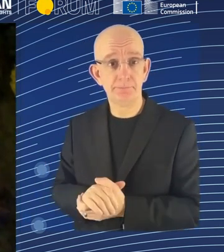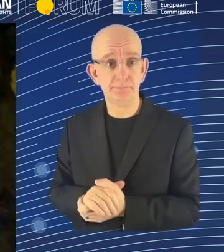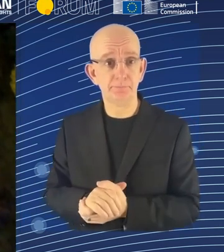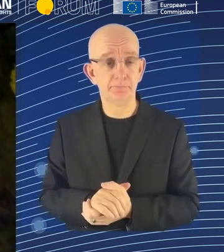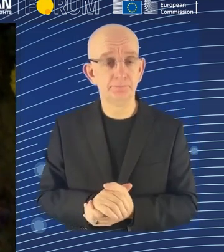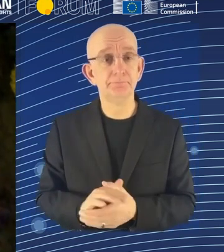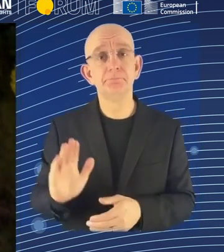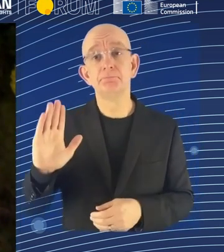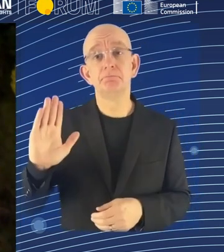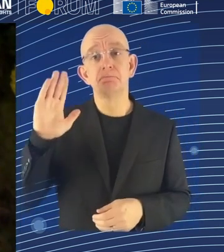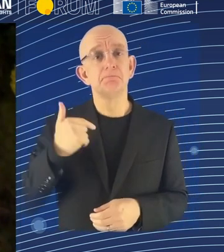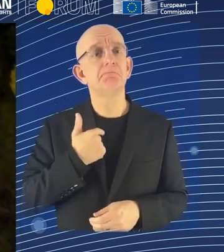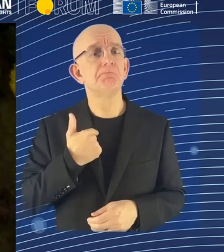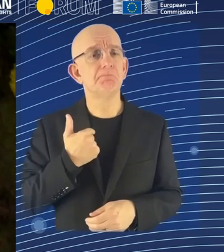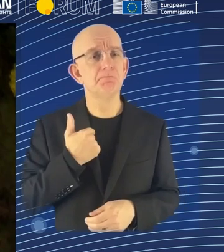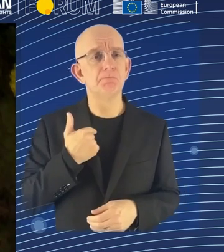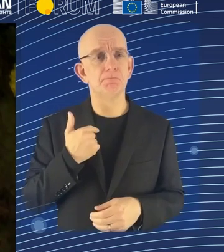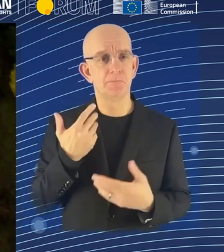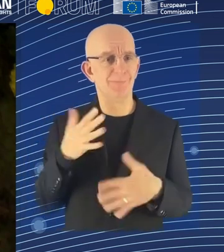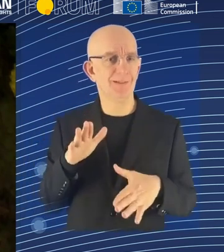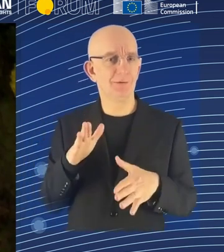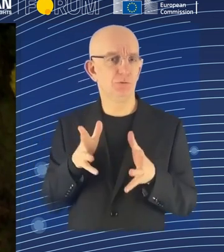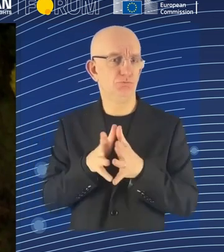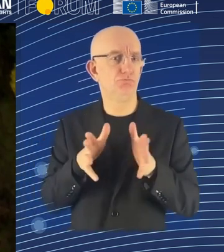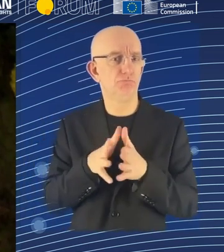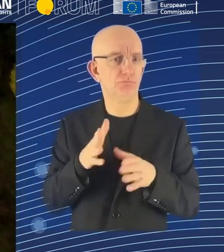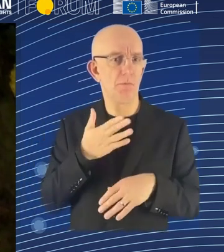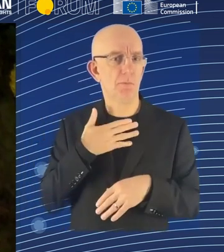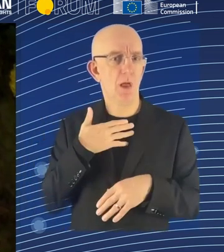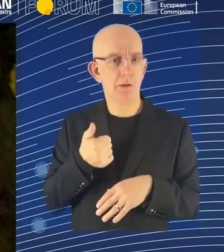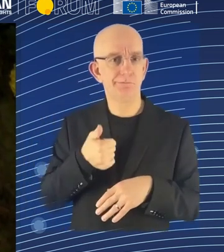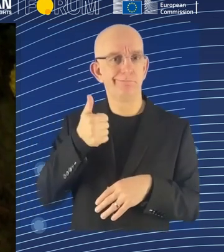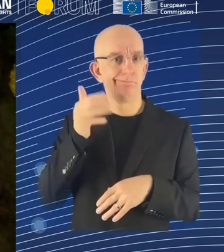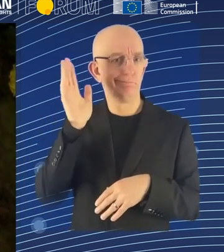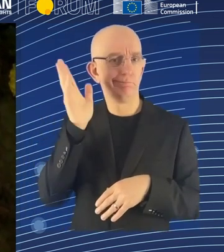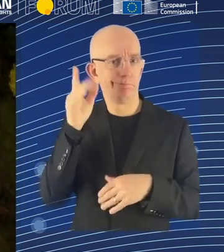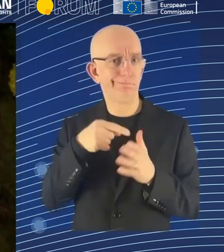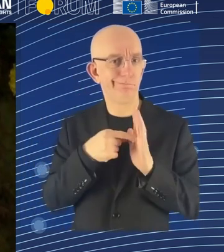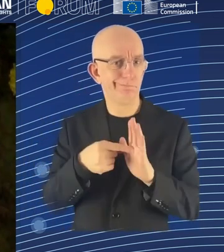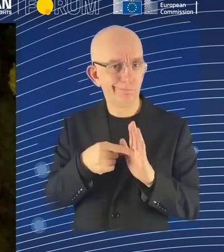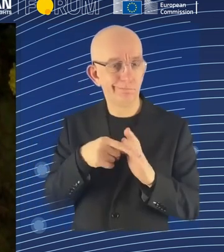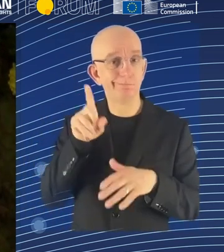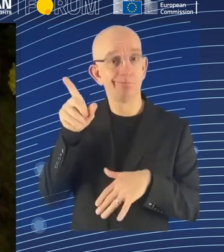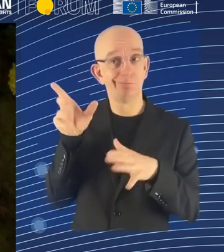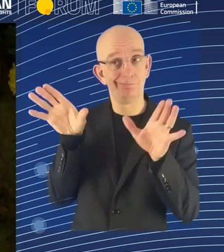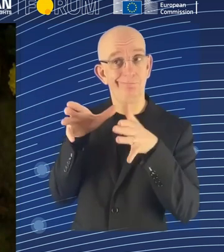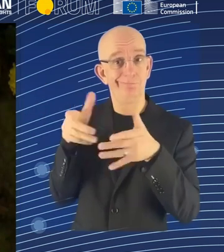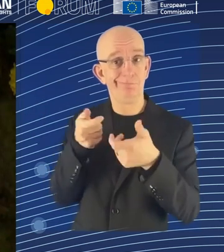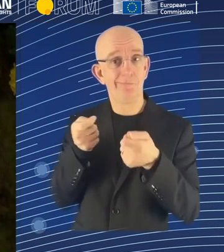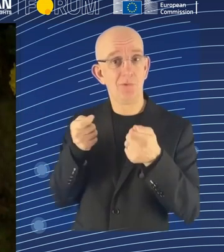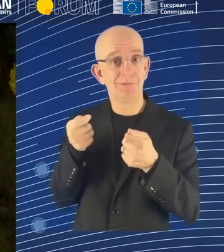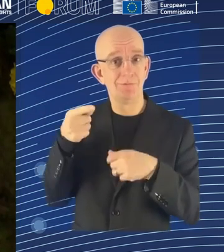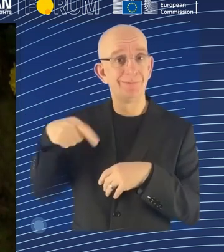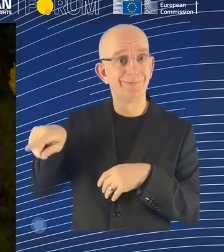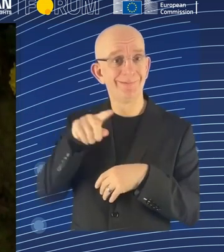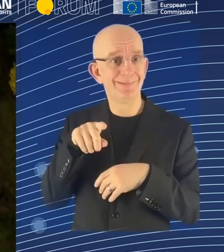The biggest change going forward would be through this recognition that it's not just about the platform economy, but it needs to be expanded. That's a political issue more than a